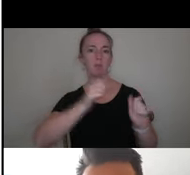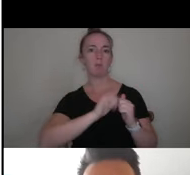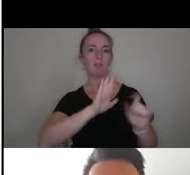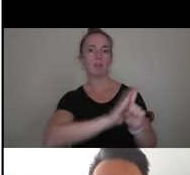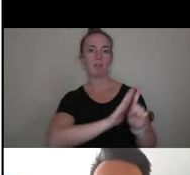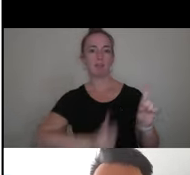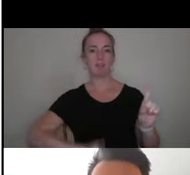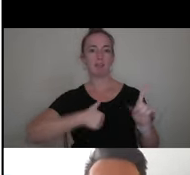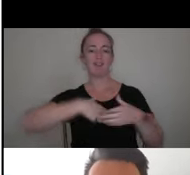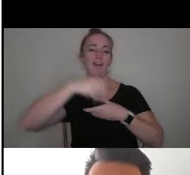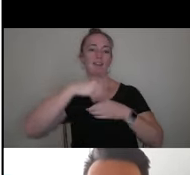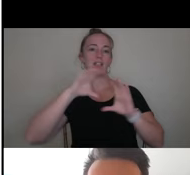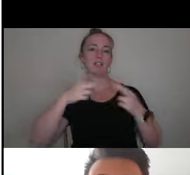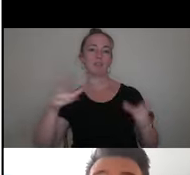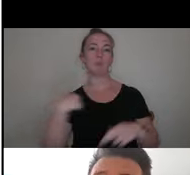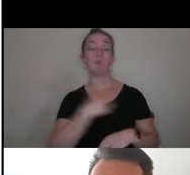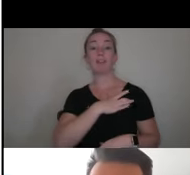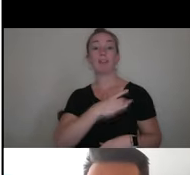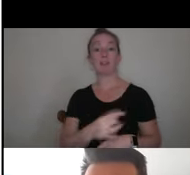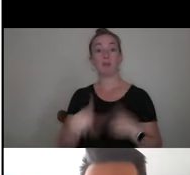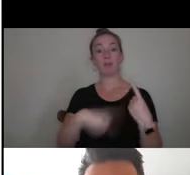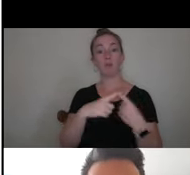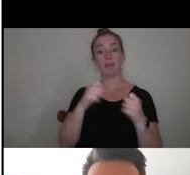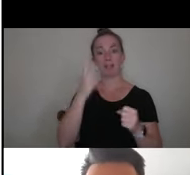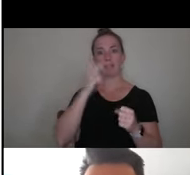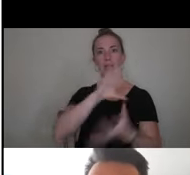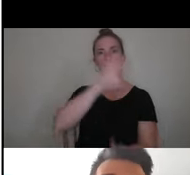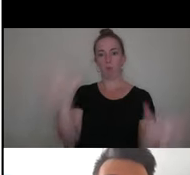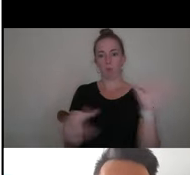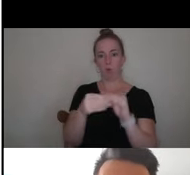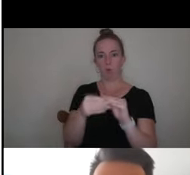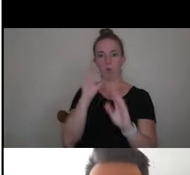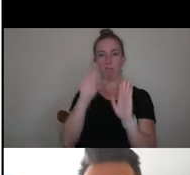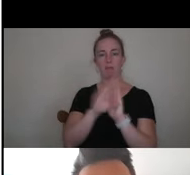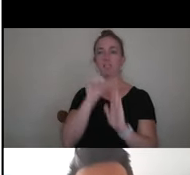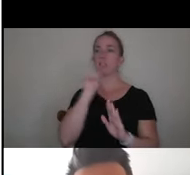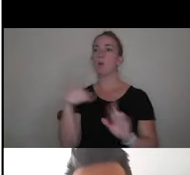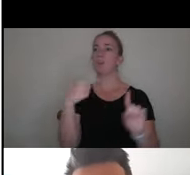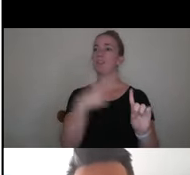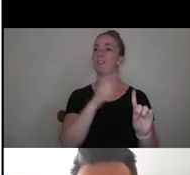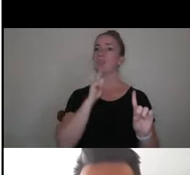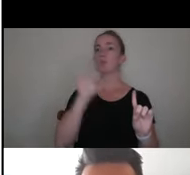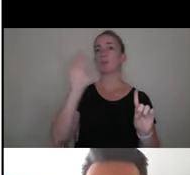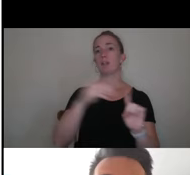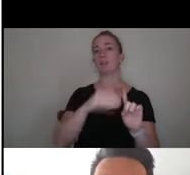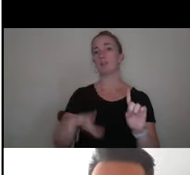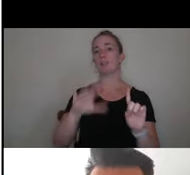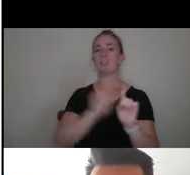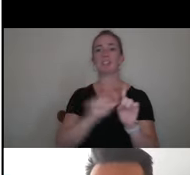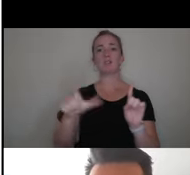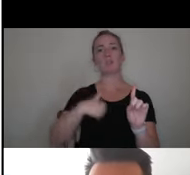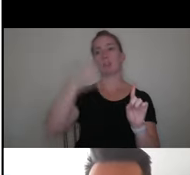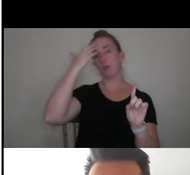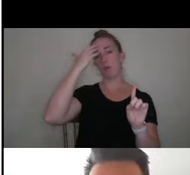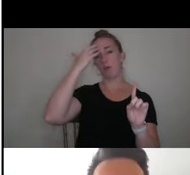classroom. So we really like when we can see a full picture painted, not just, this person's a great student, and that's all I know about them. As